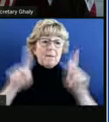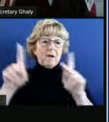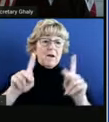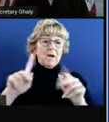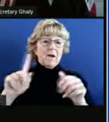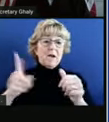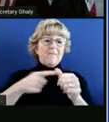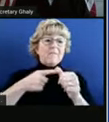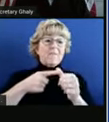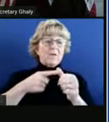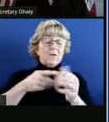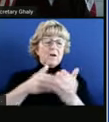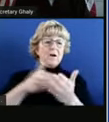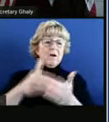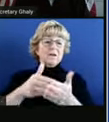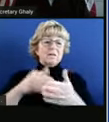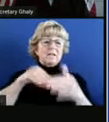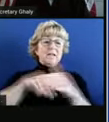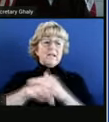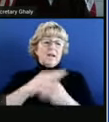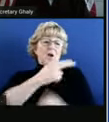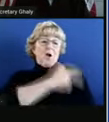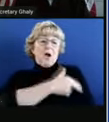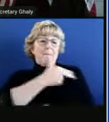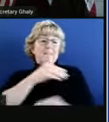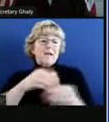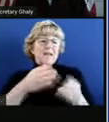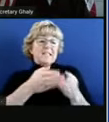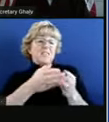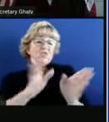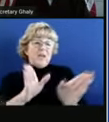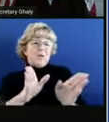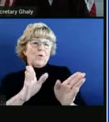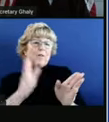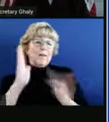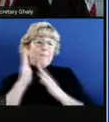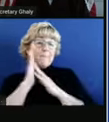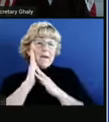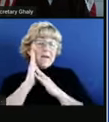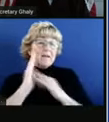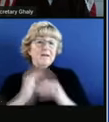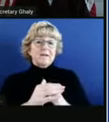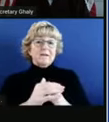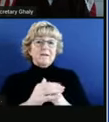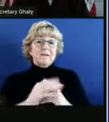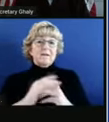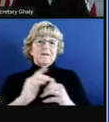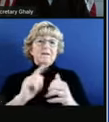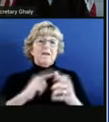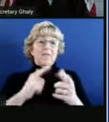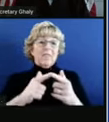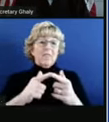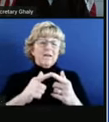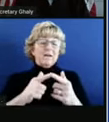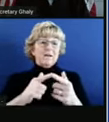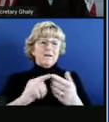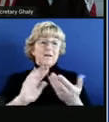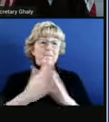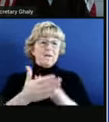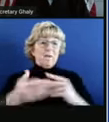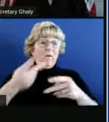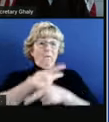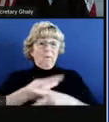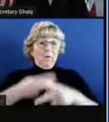first often admitted to the hospital in a general ward bed. And then as they potentially progressively get